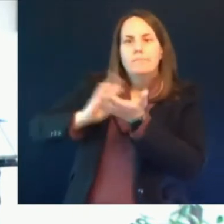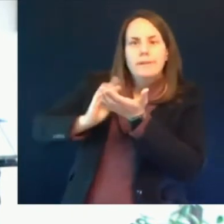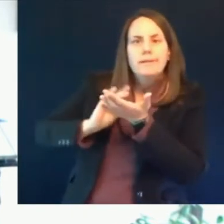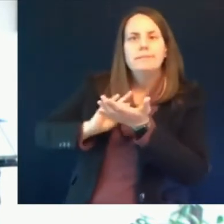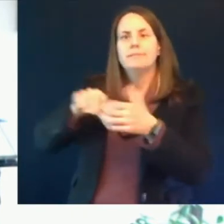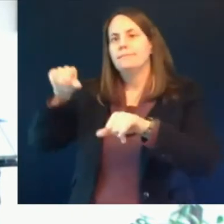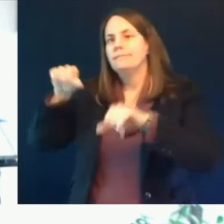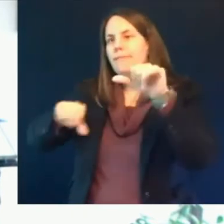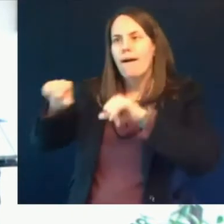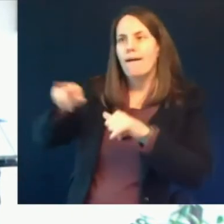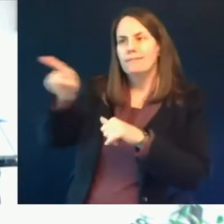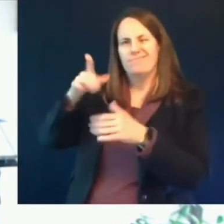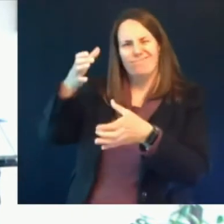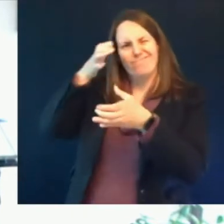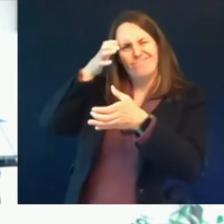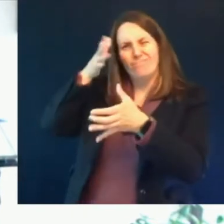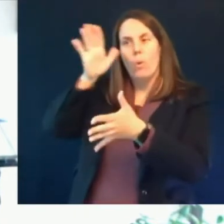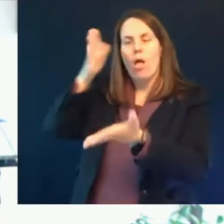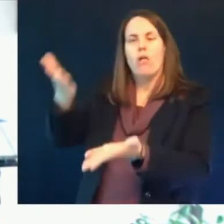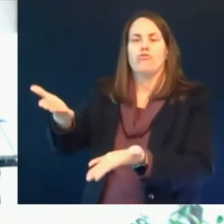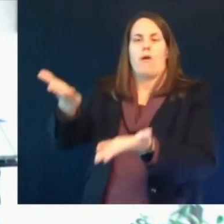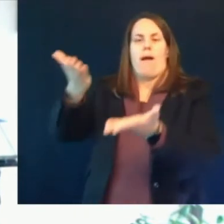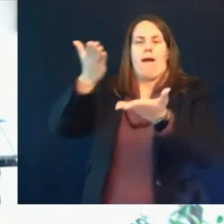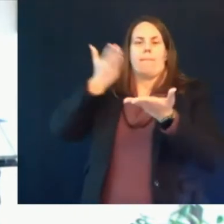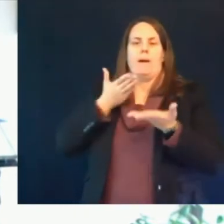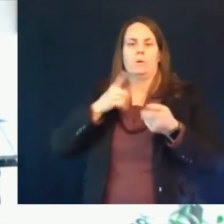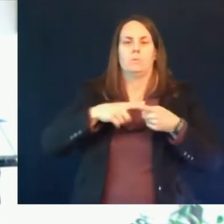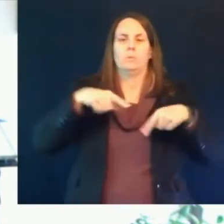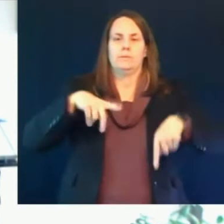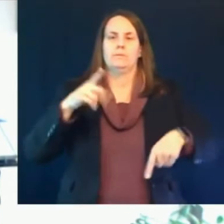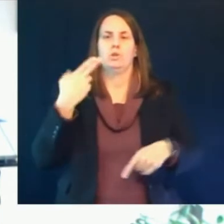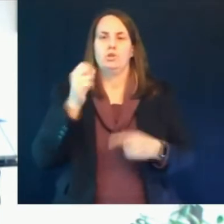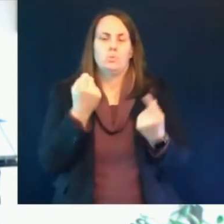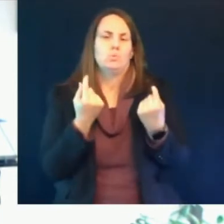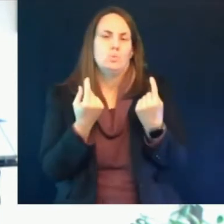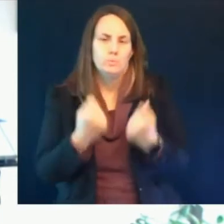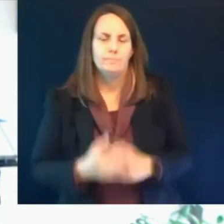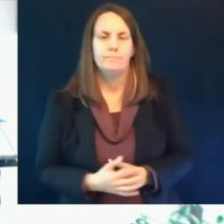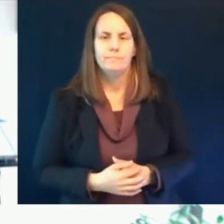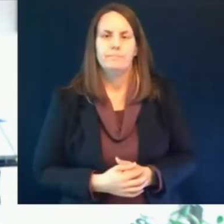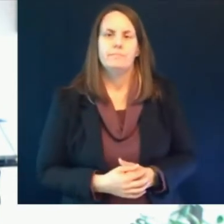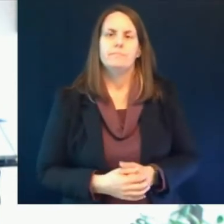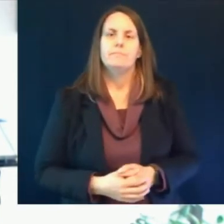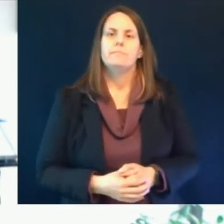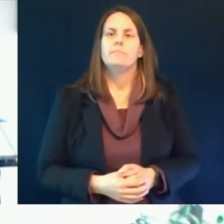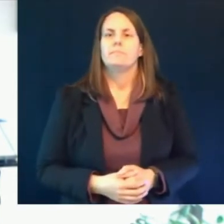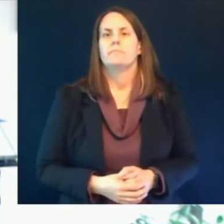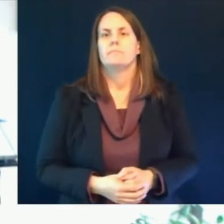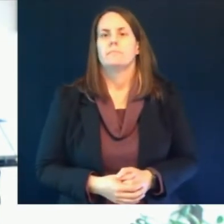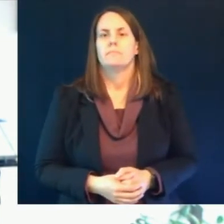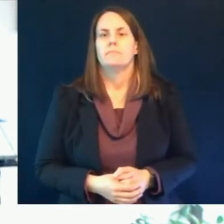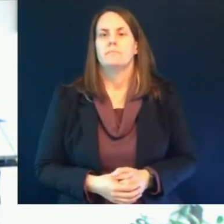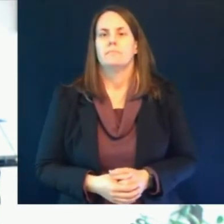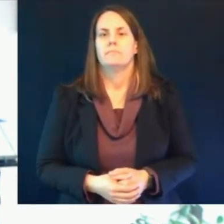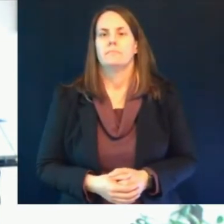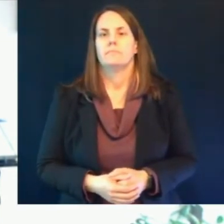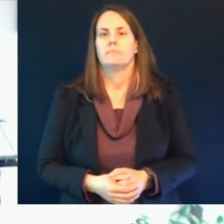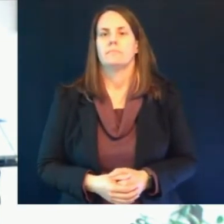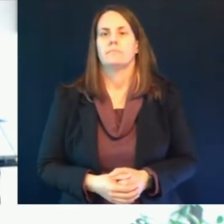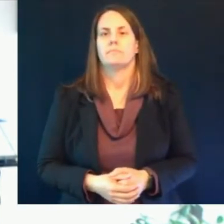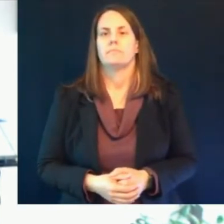cdc remind us this morning that these are not cdc employees they're not government employees these are external panel of advisors